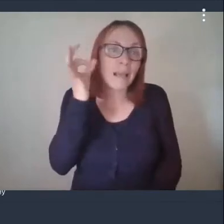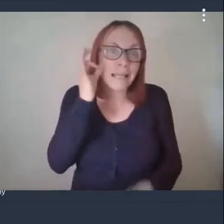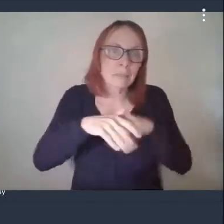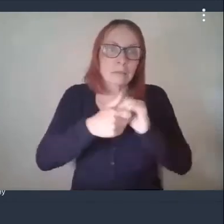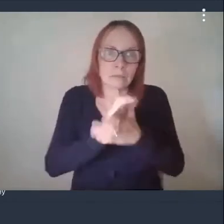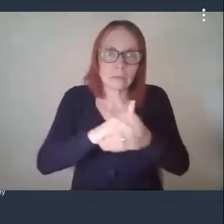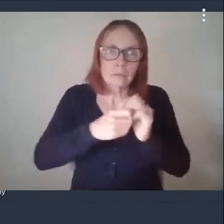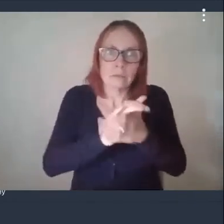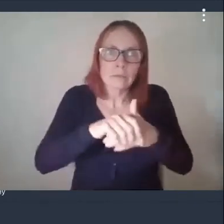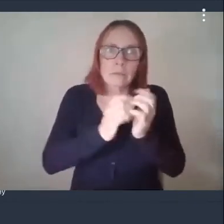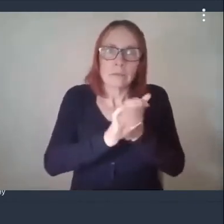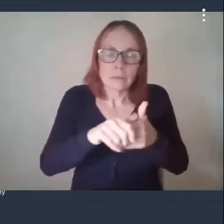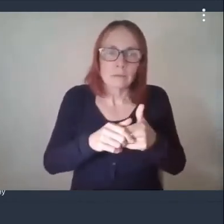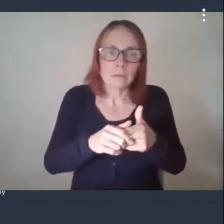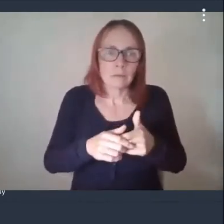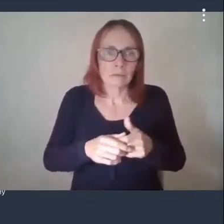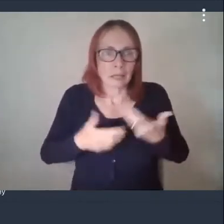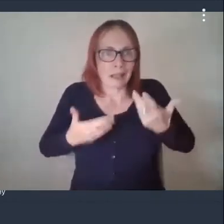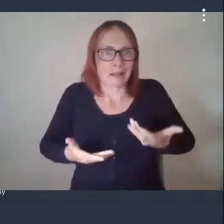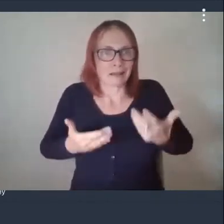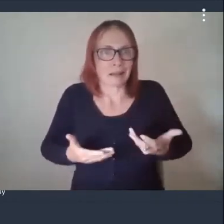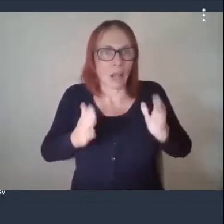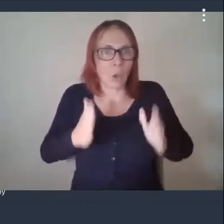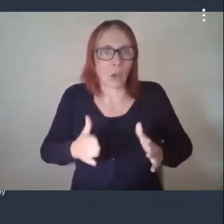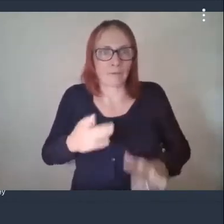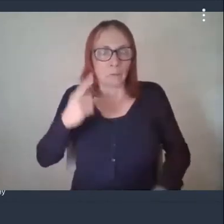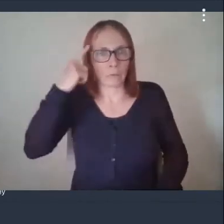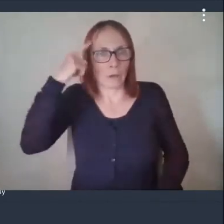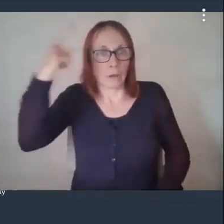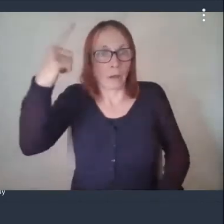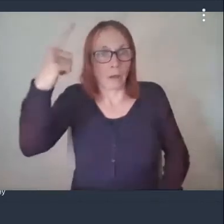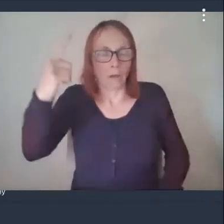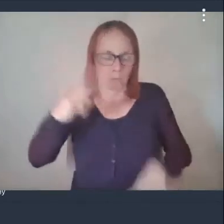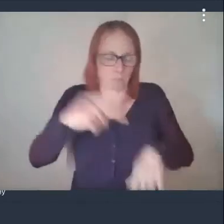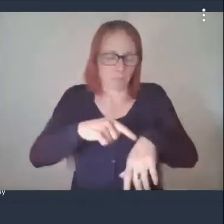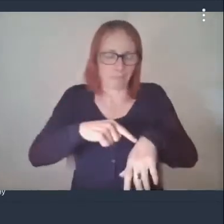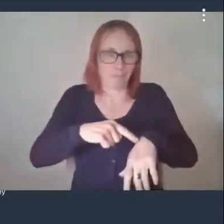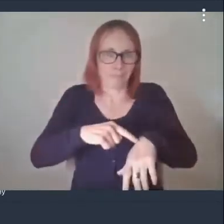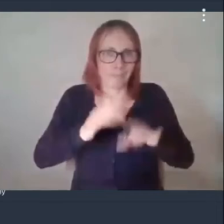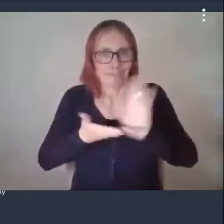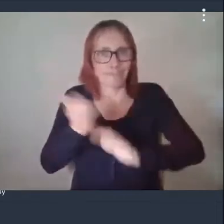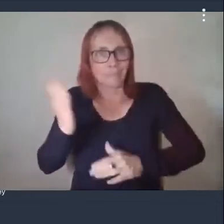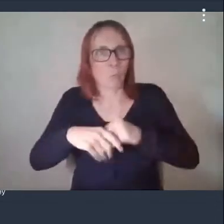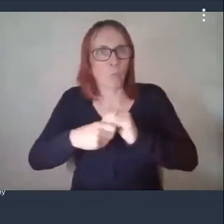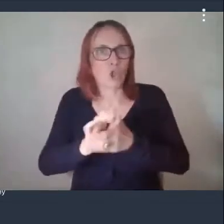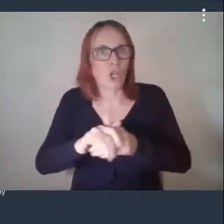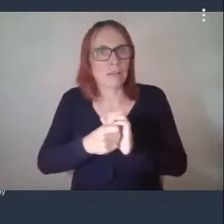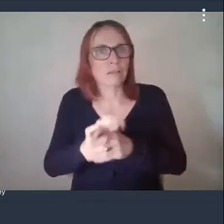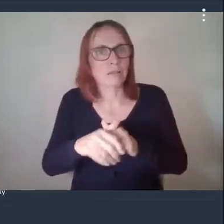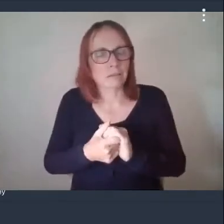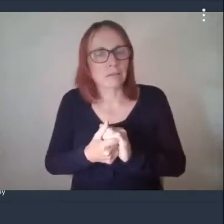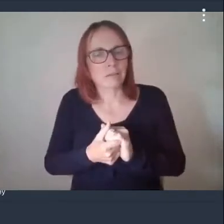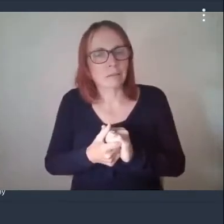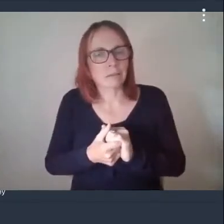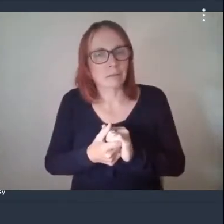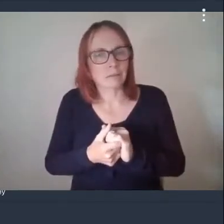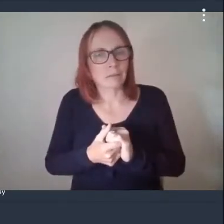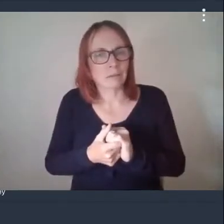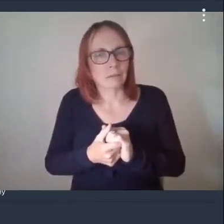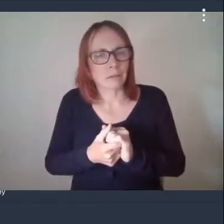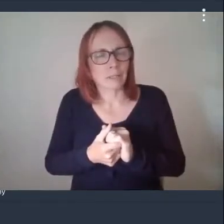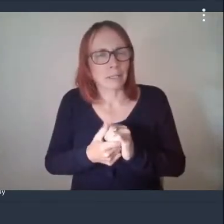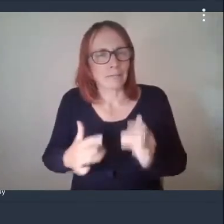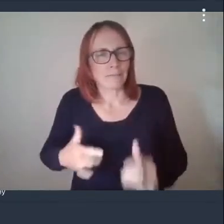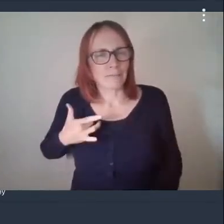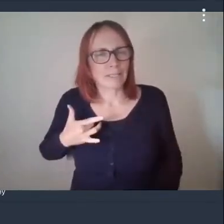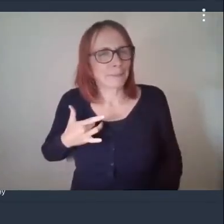got to actually remember to do it um when i'm in the car um and that worries me slightly